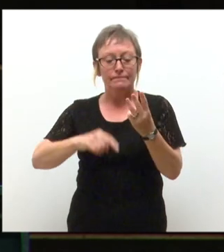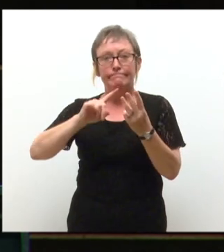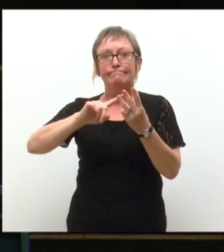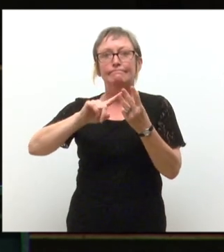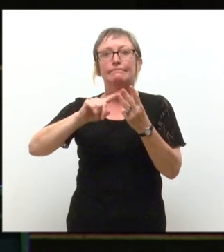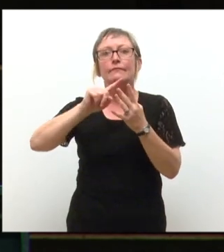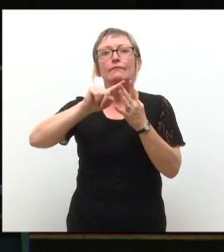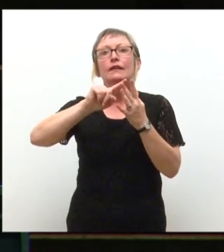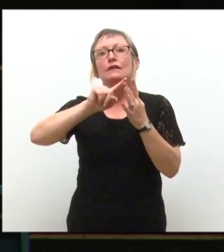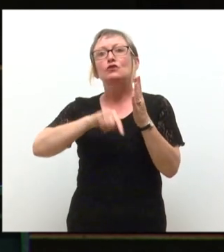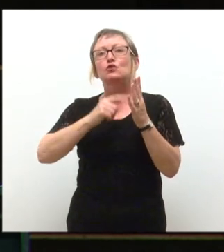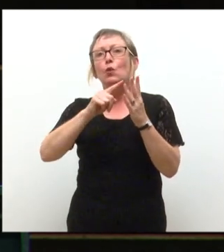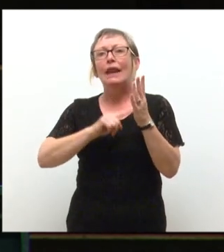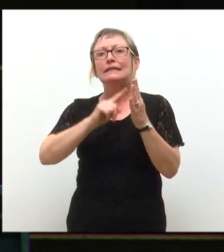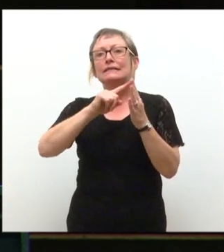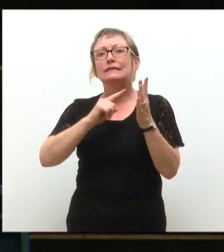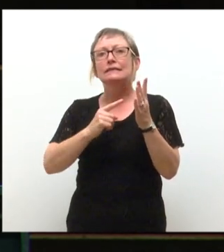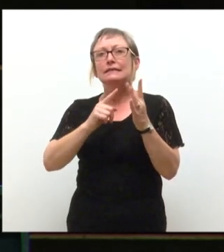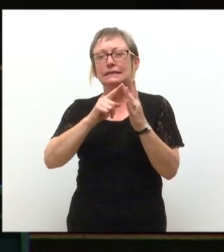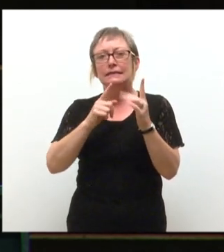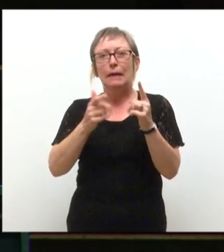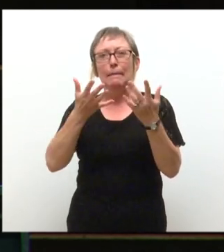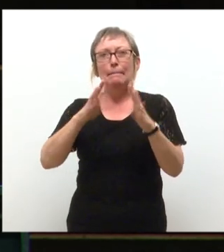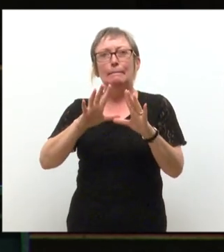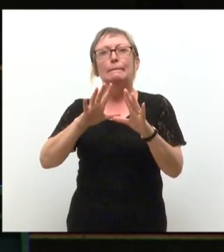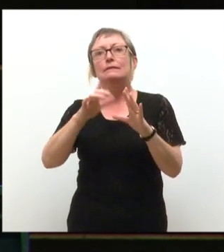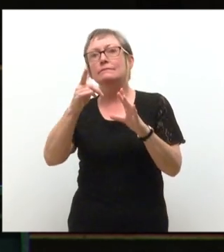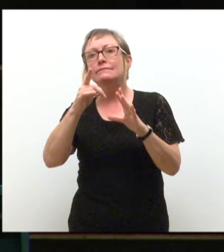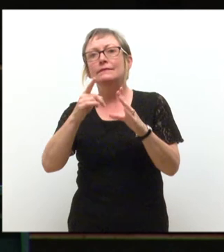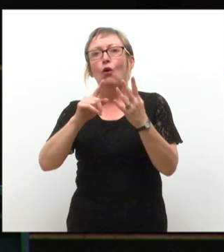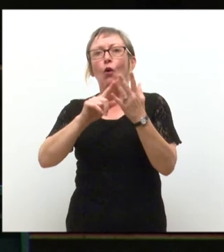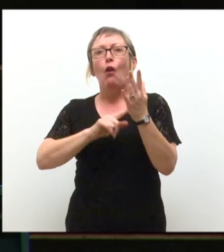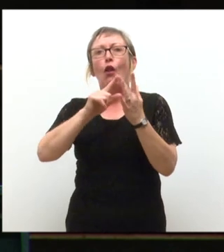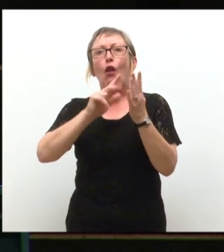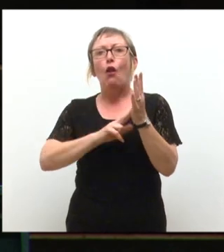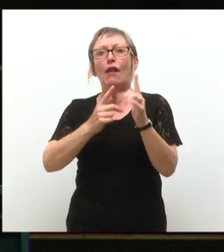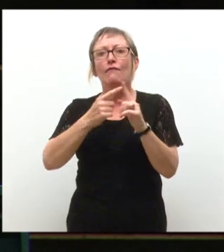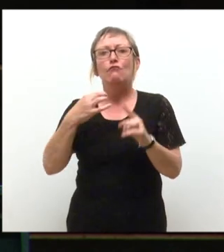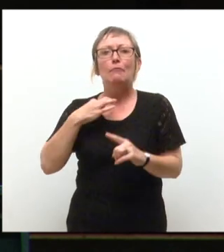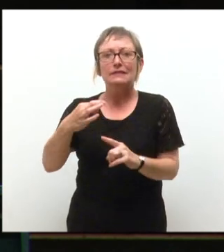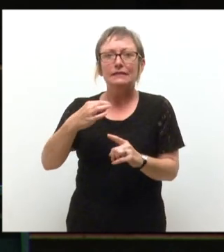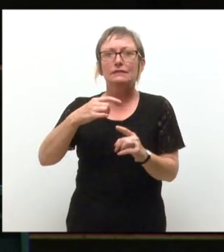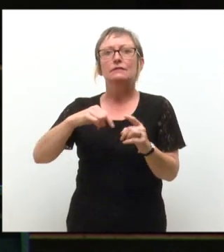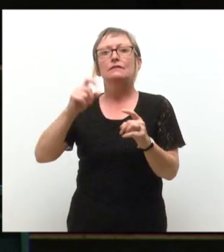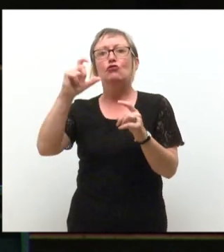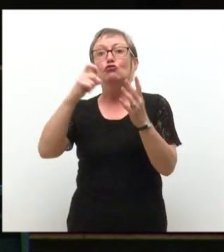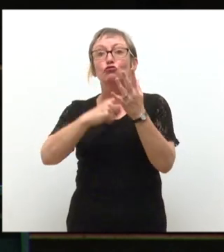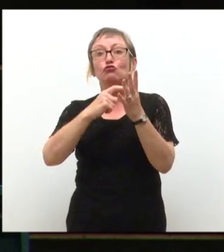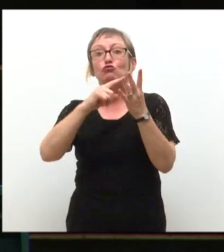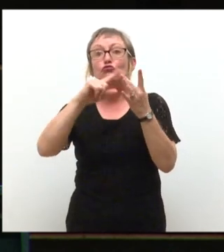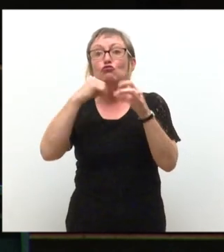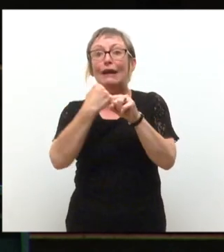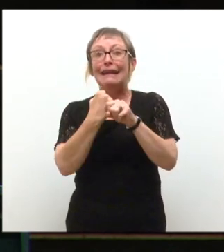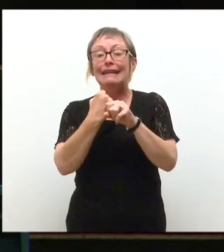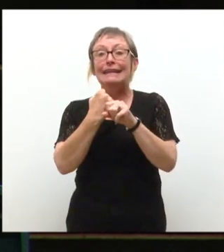Jolly is our passionate Vice President of Sheet and Welfare. Olaf is our strong Vice President of Representation. Craig is our enthusiastic